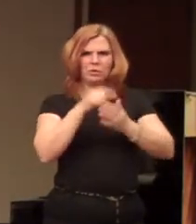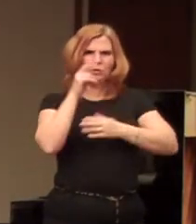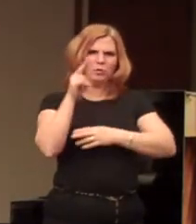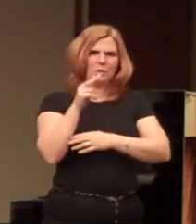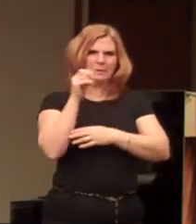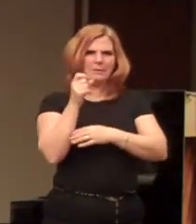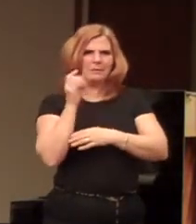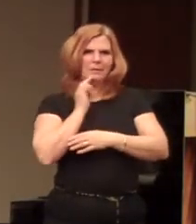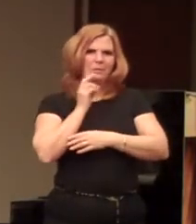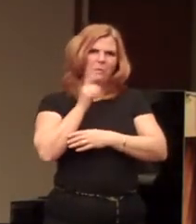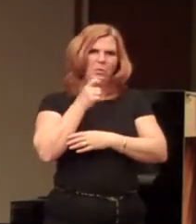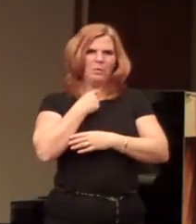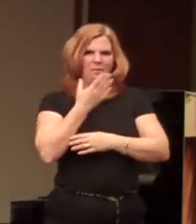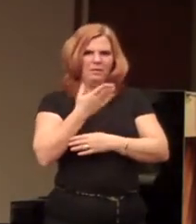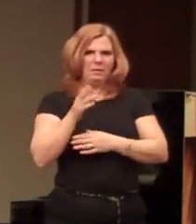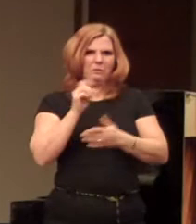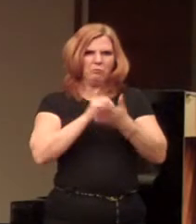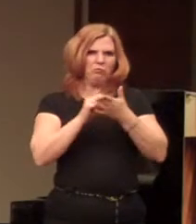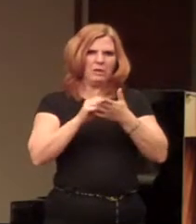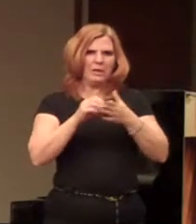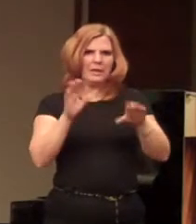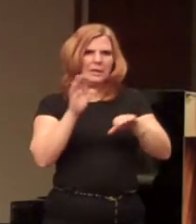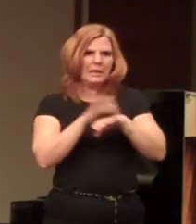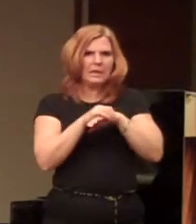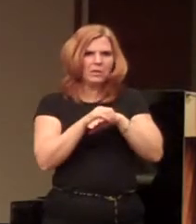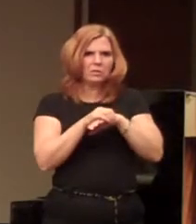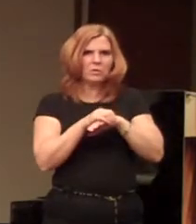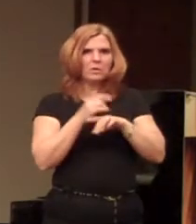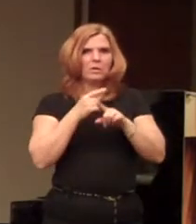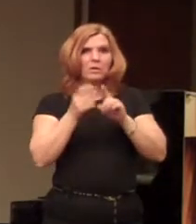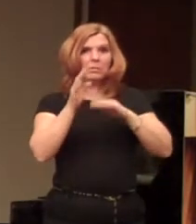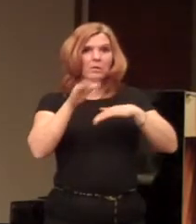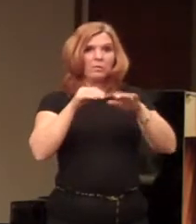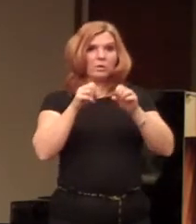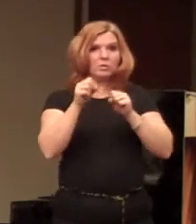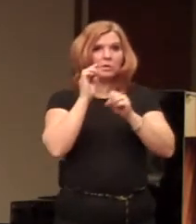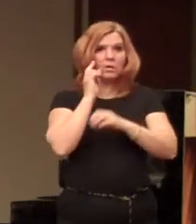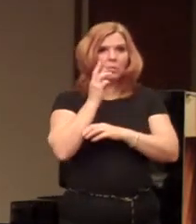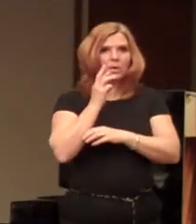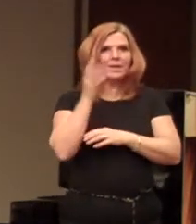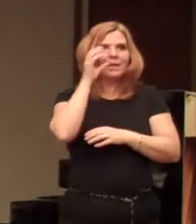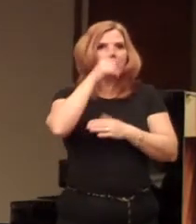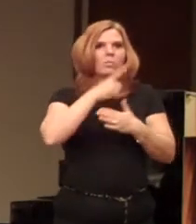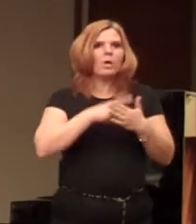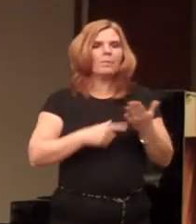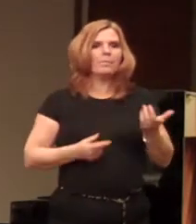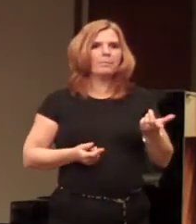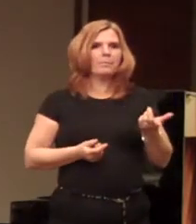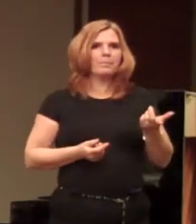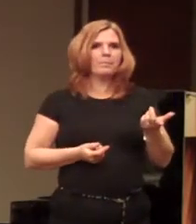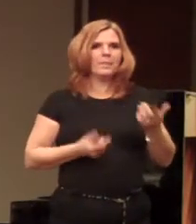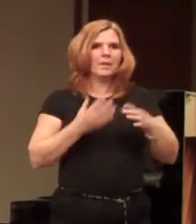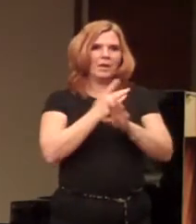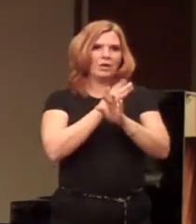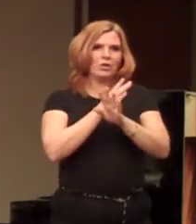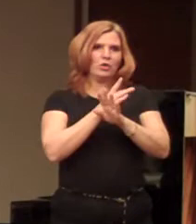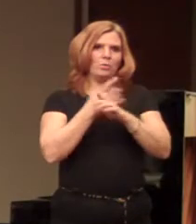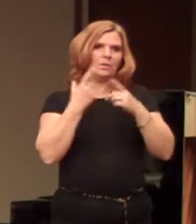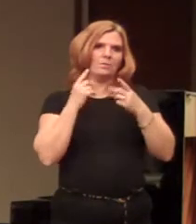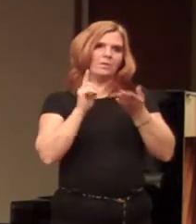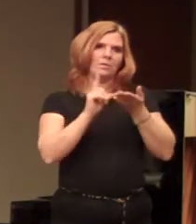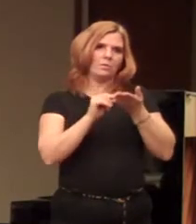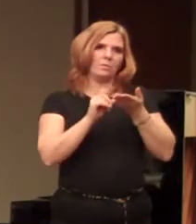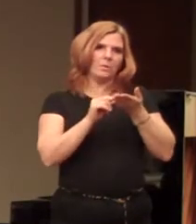States and we ought to have things in English. Well, you know, if you're walking down the streets in Wheeling, guess what? Well, it's German you're hearing.